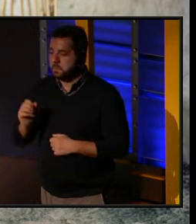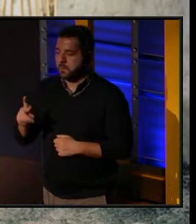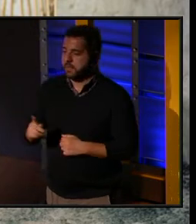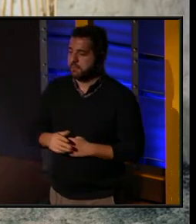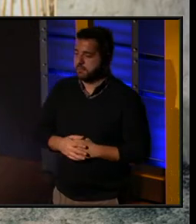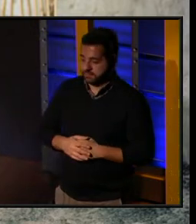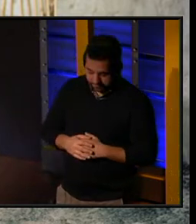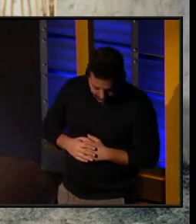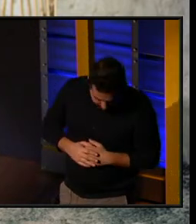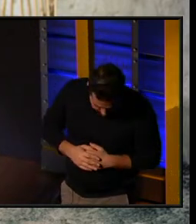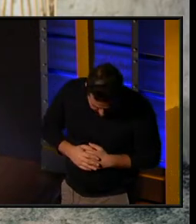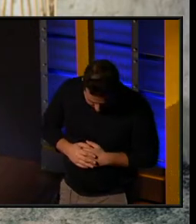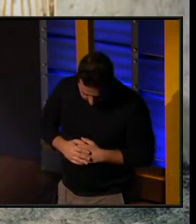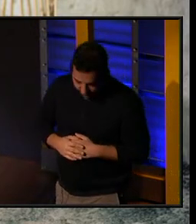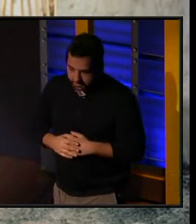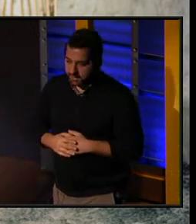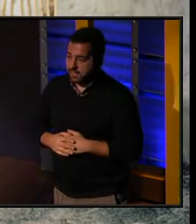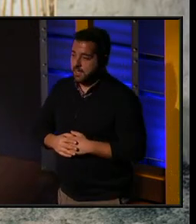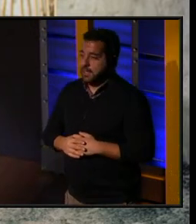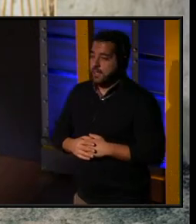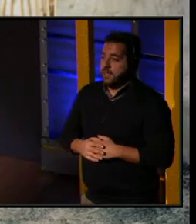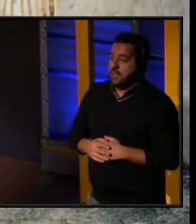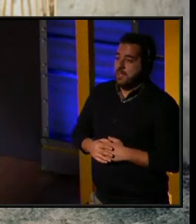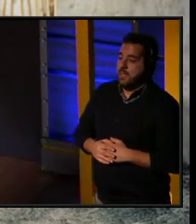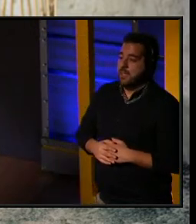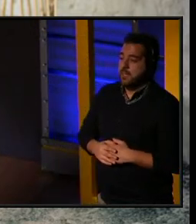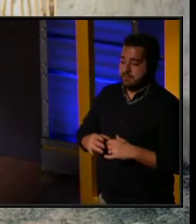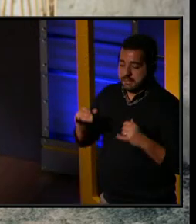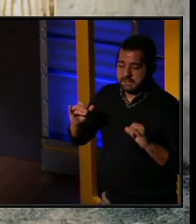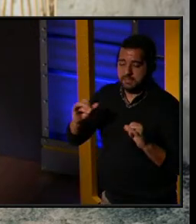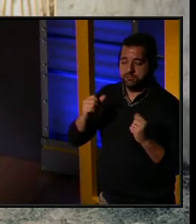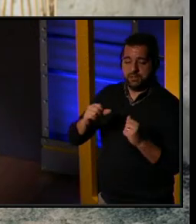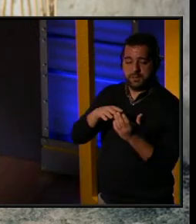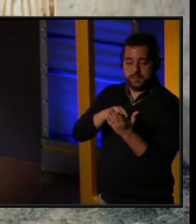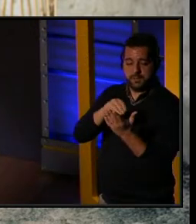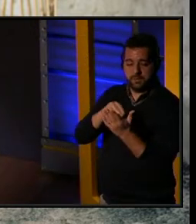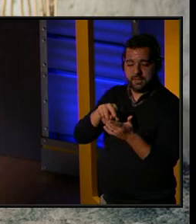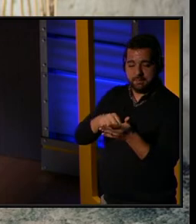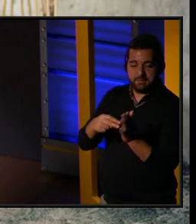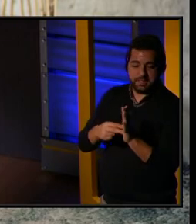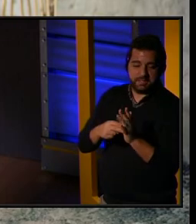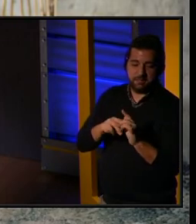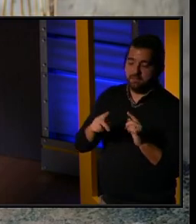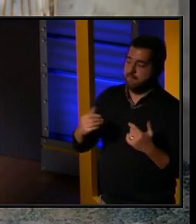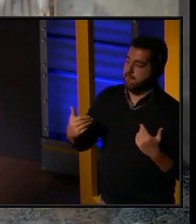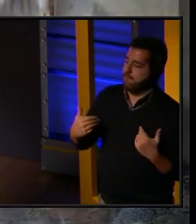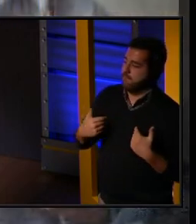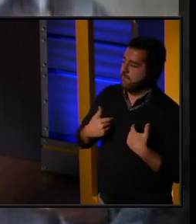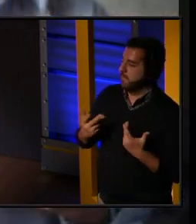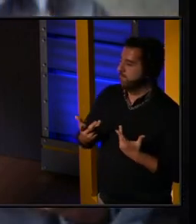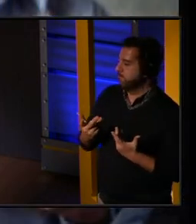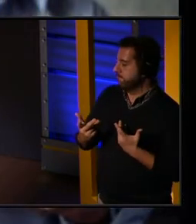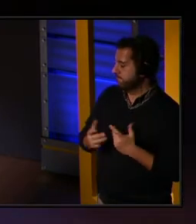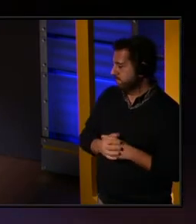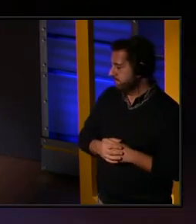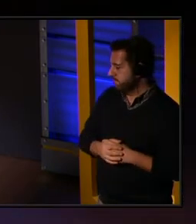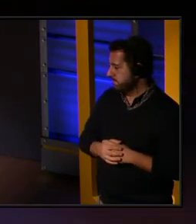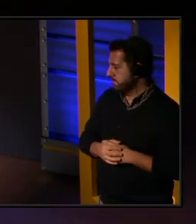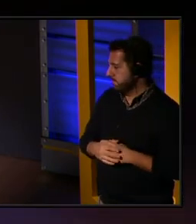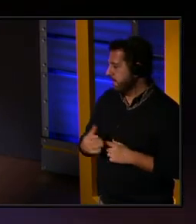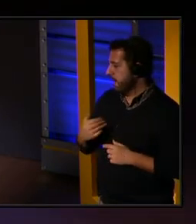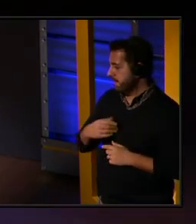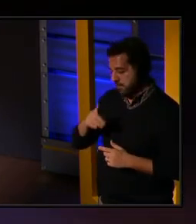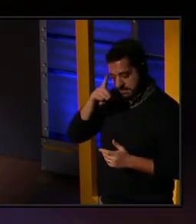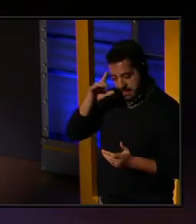So, well, I'm still learning what that means, and perhaps I always will be, but I have, I have a